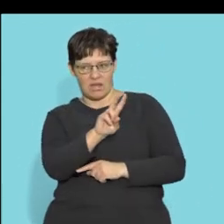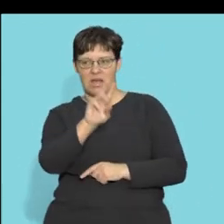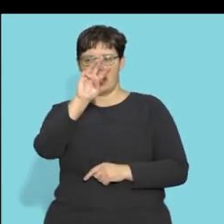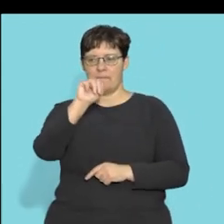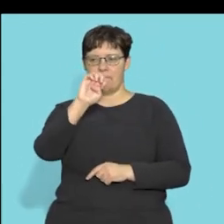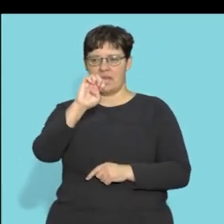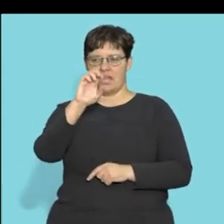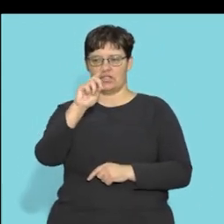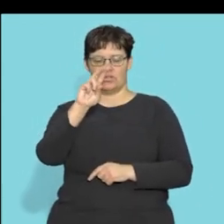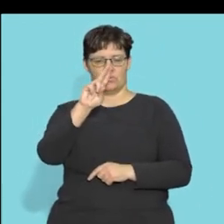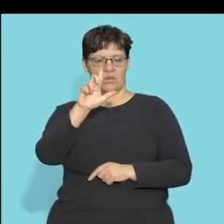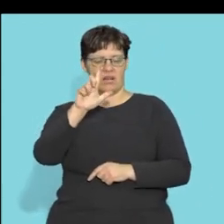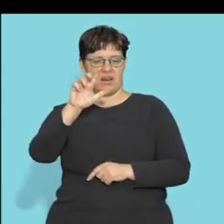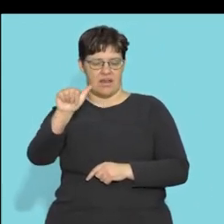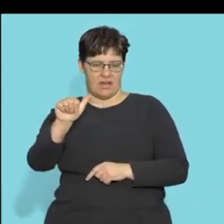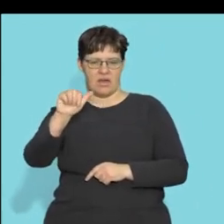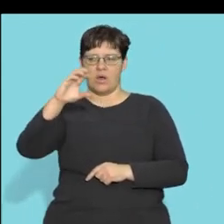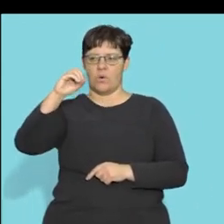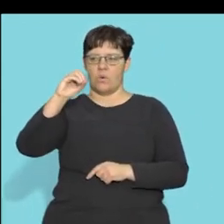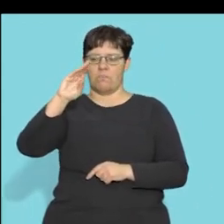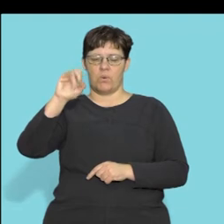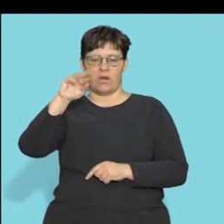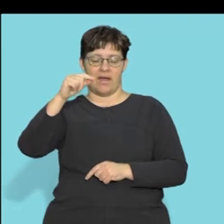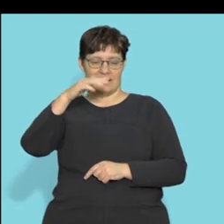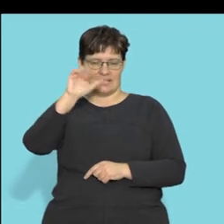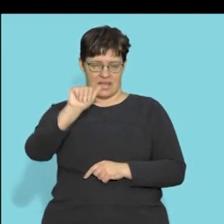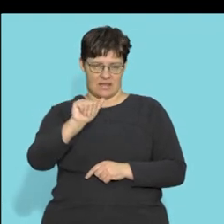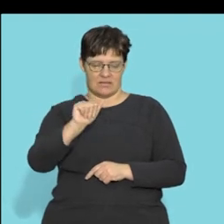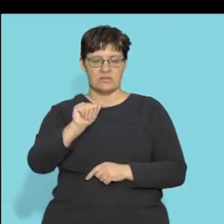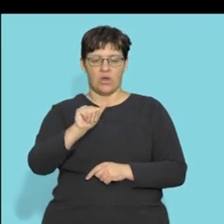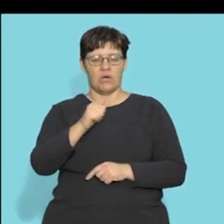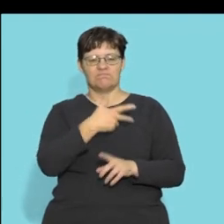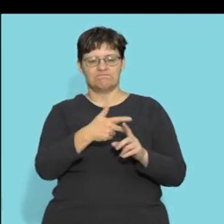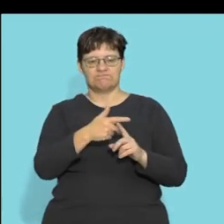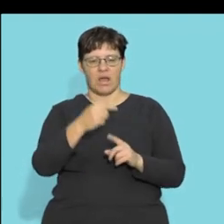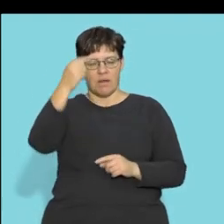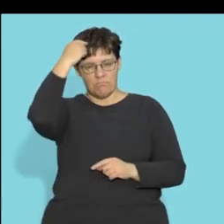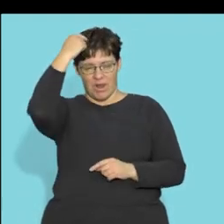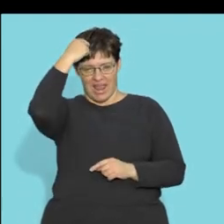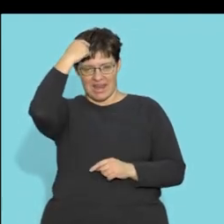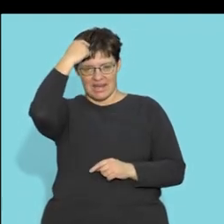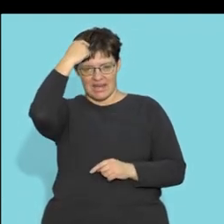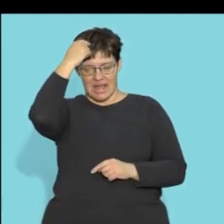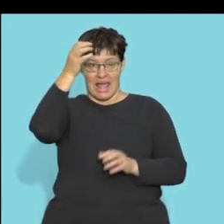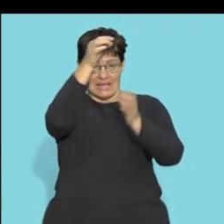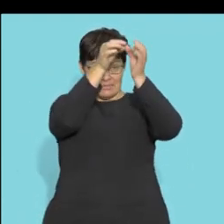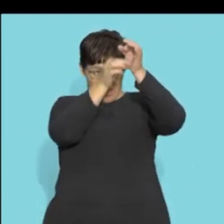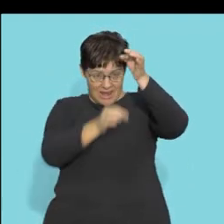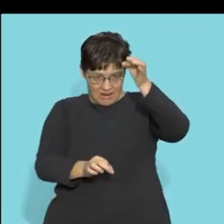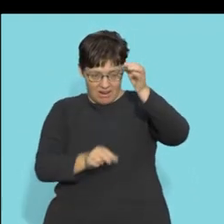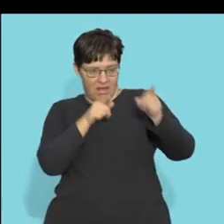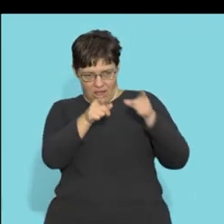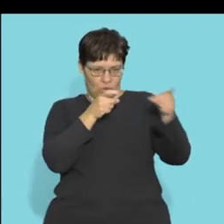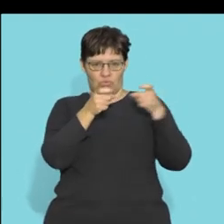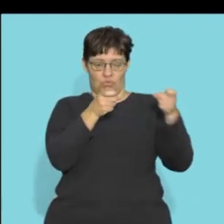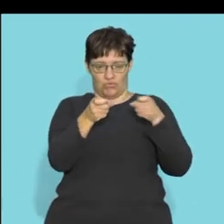look at is the medulla oblongata it transfers the nerves impulses between the brain and the spinal cord so there's the brain and the spinal cord here at